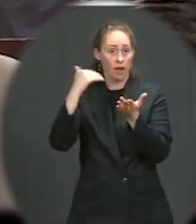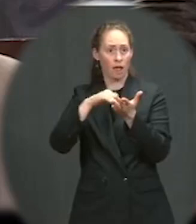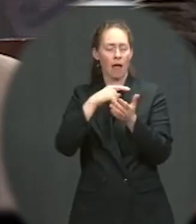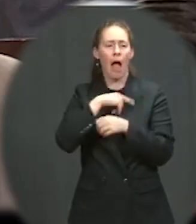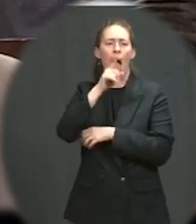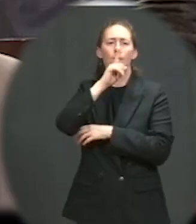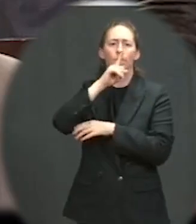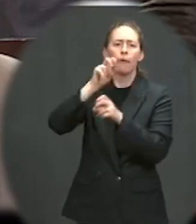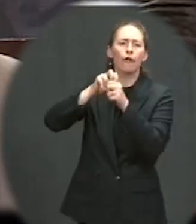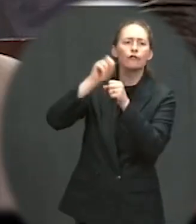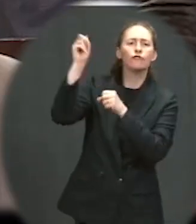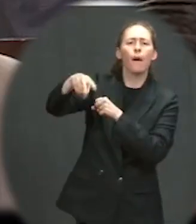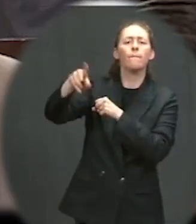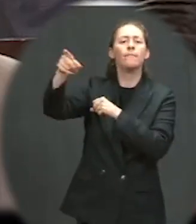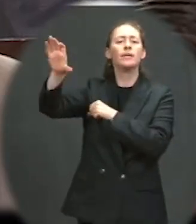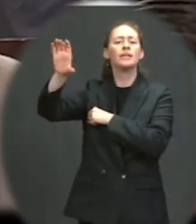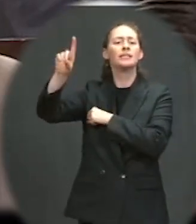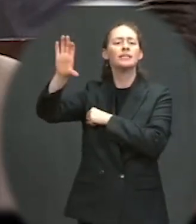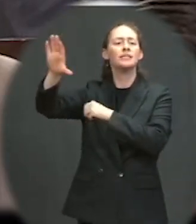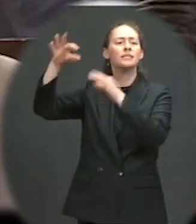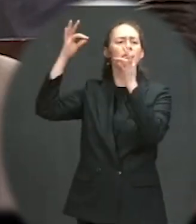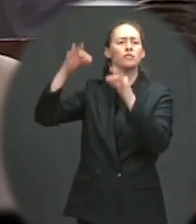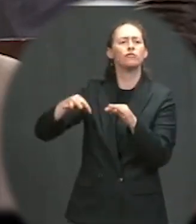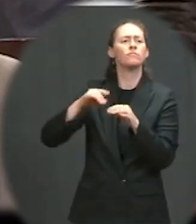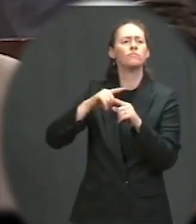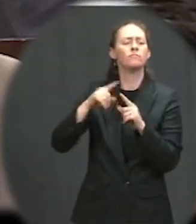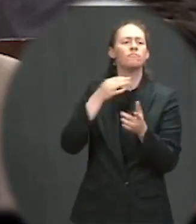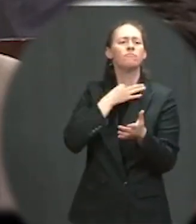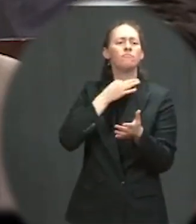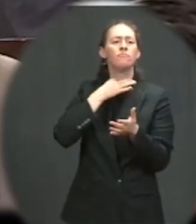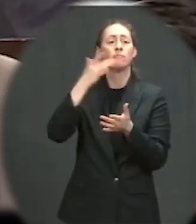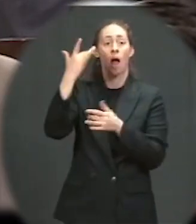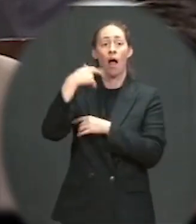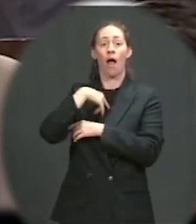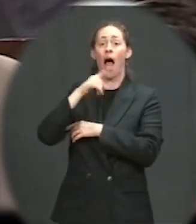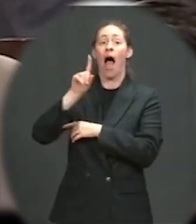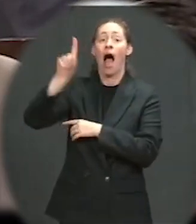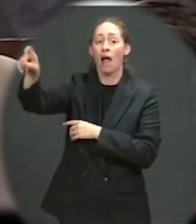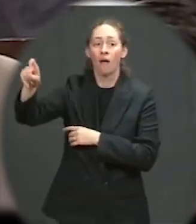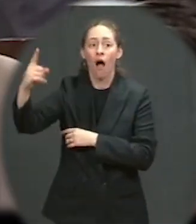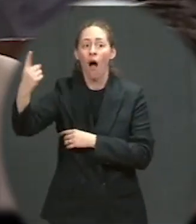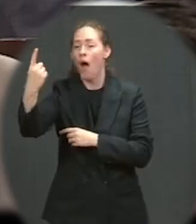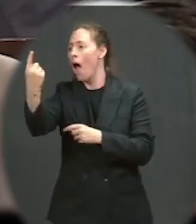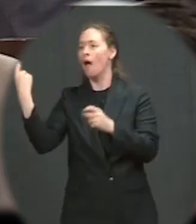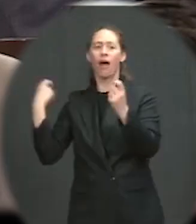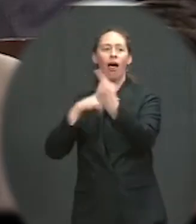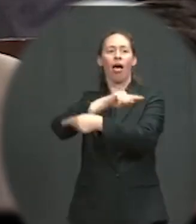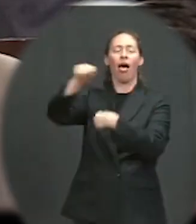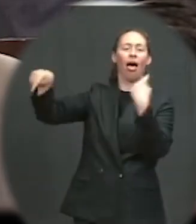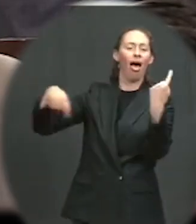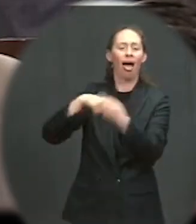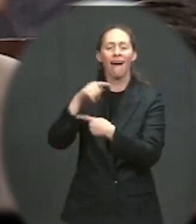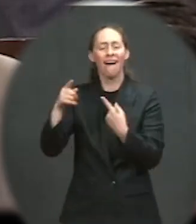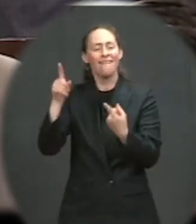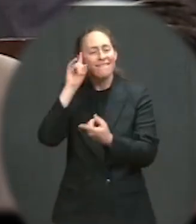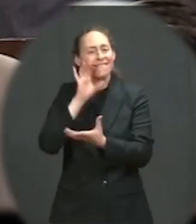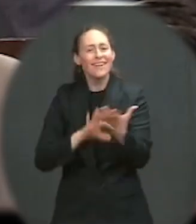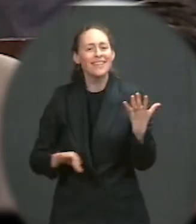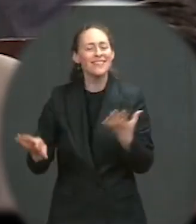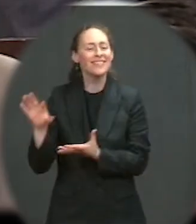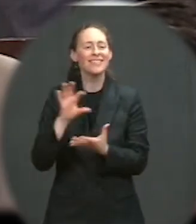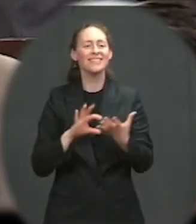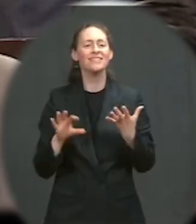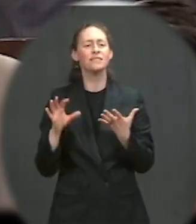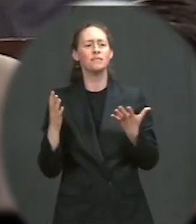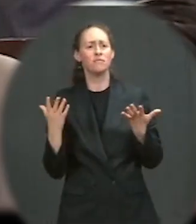punting all of our questions back to you. So is there anything you can tell us about whether a one-month